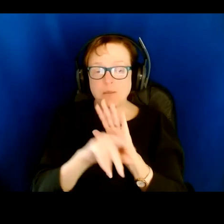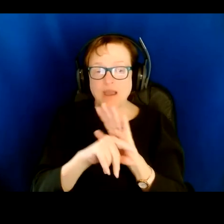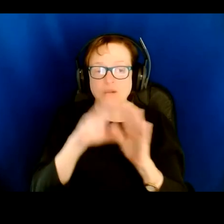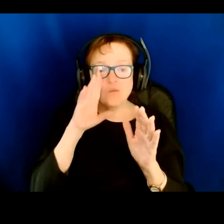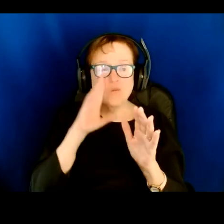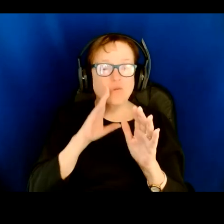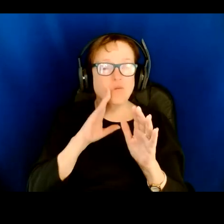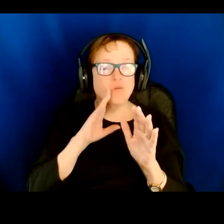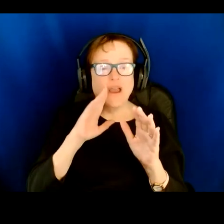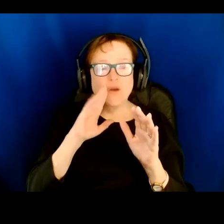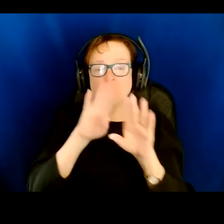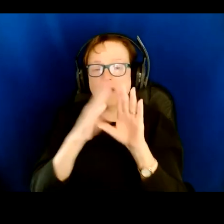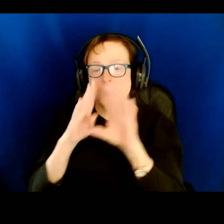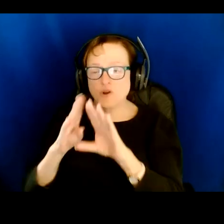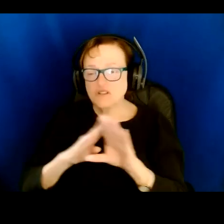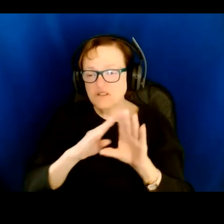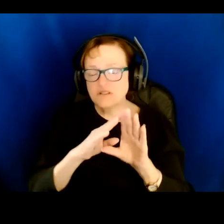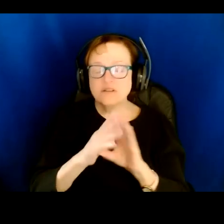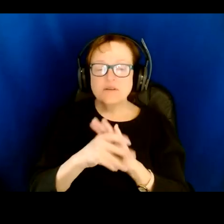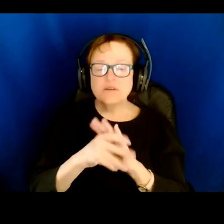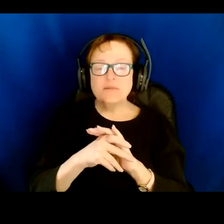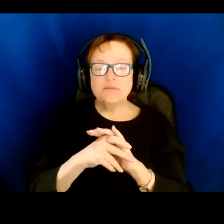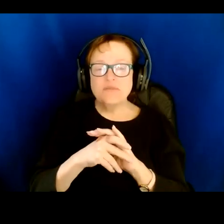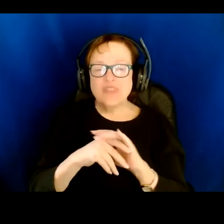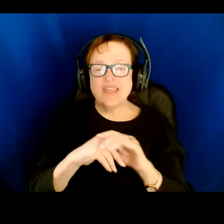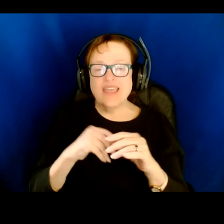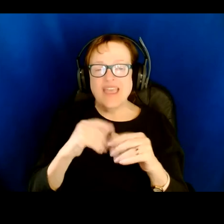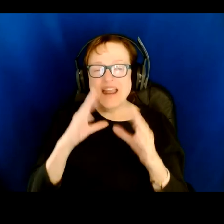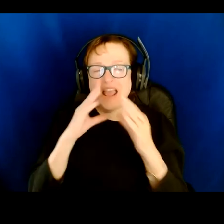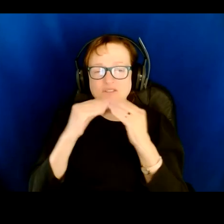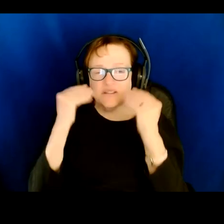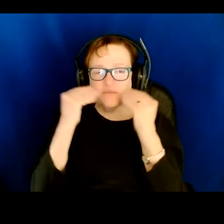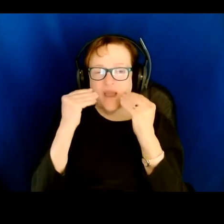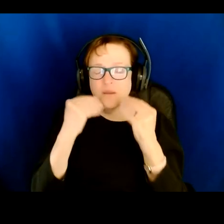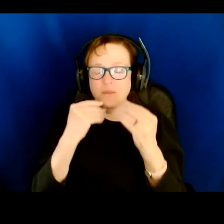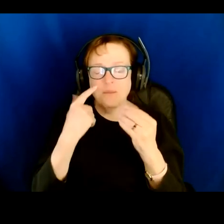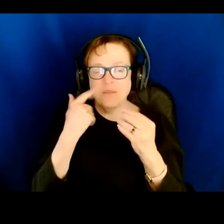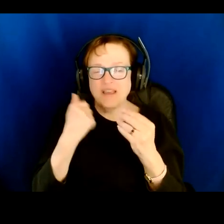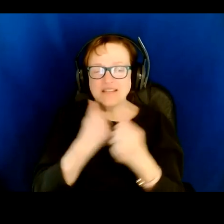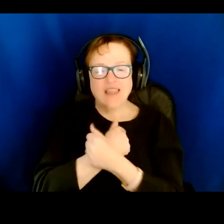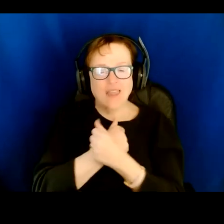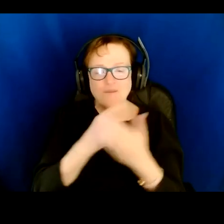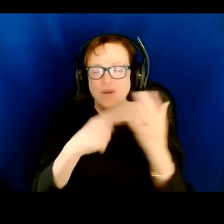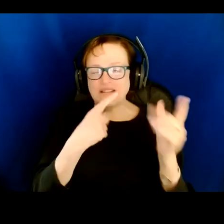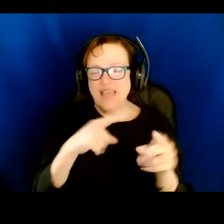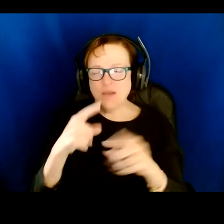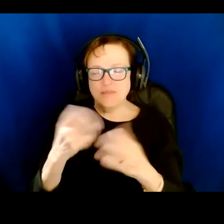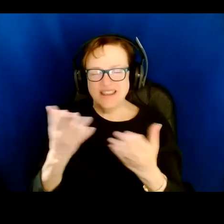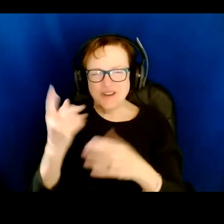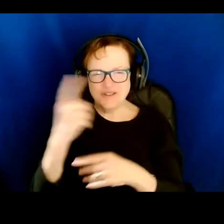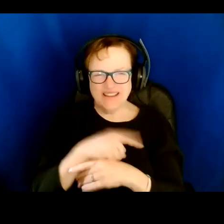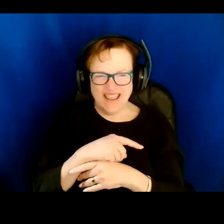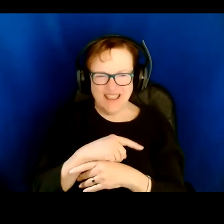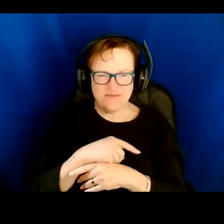sort of cupboards. And I'm, yeah, I'm pretty much wearing a smile because I'm I'm loving happening here today. So our